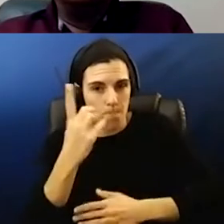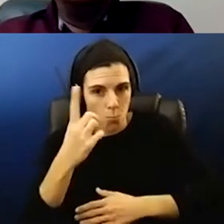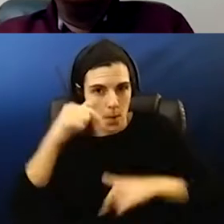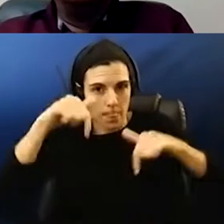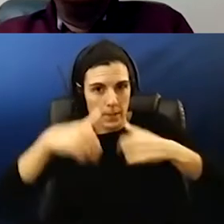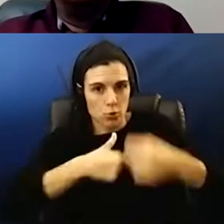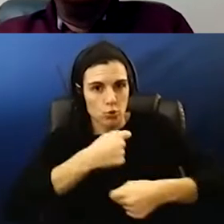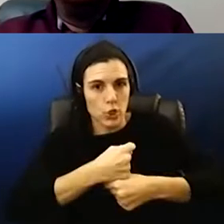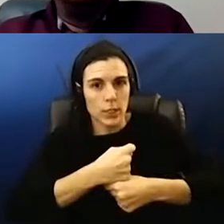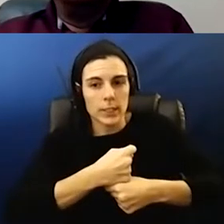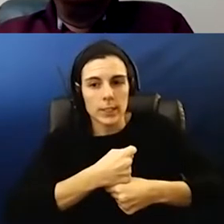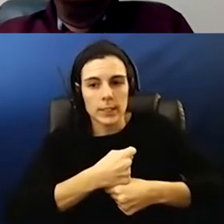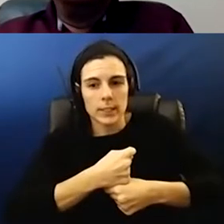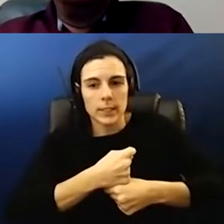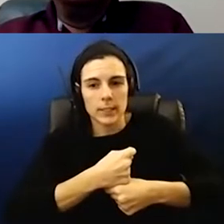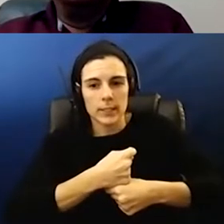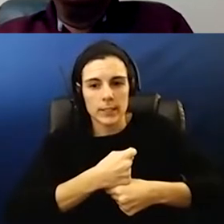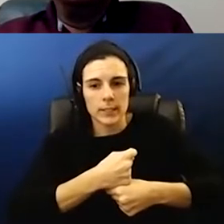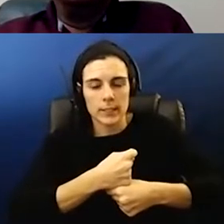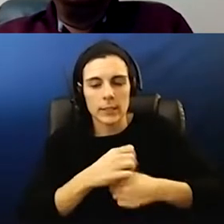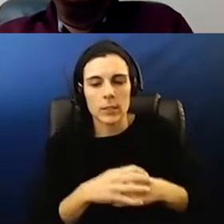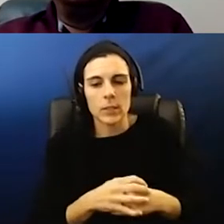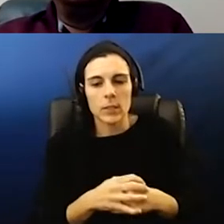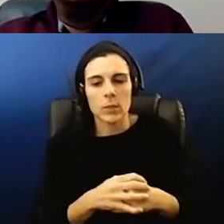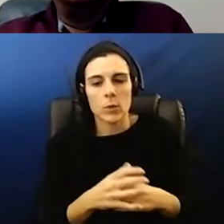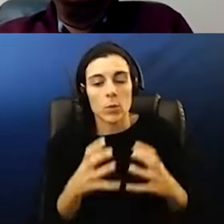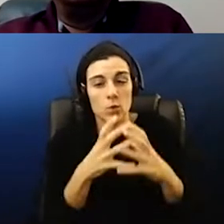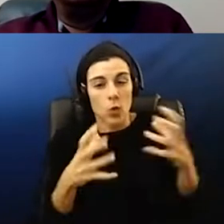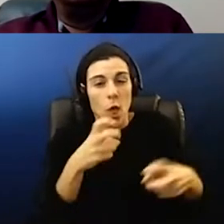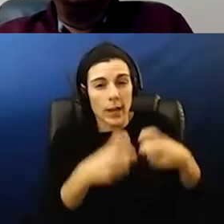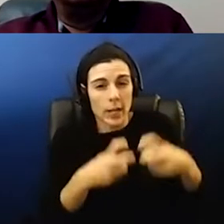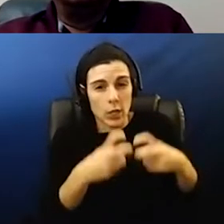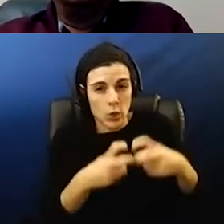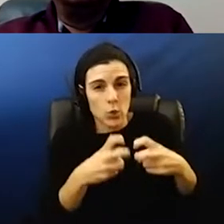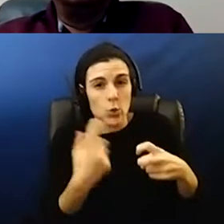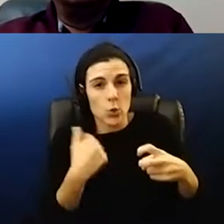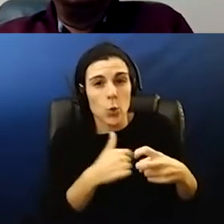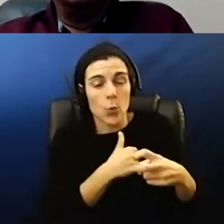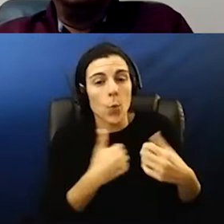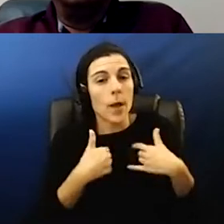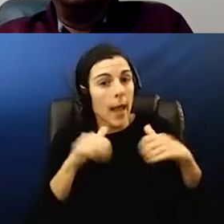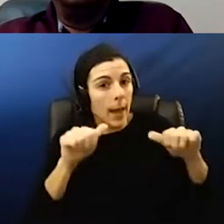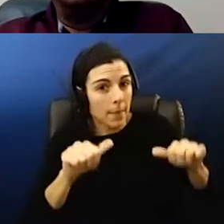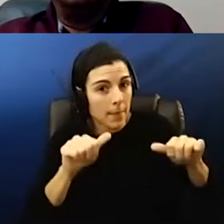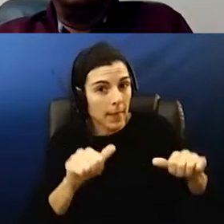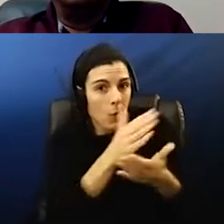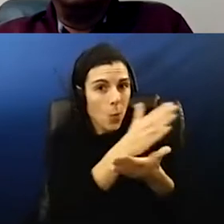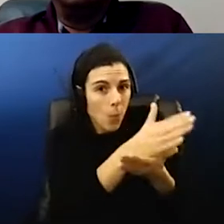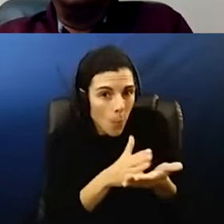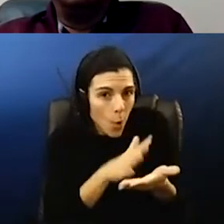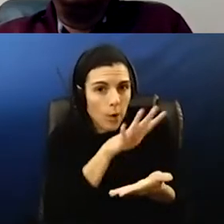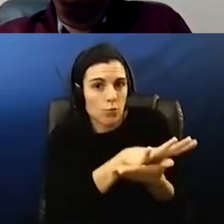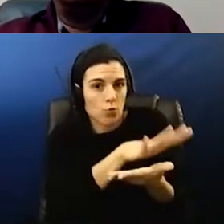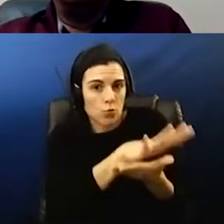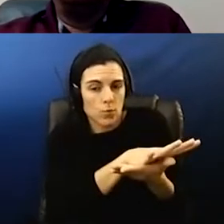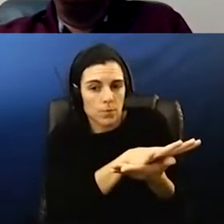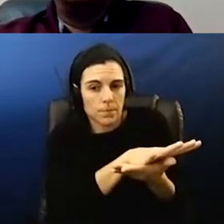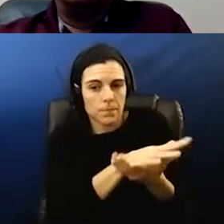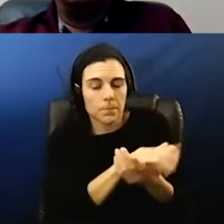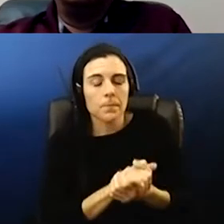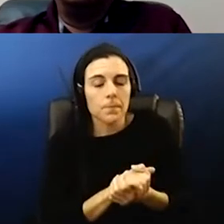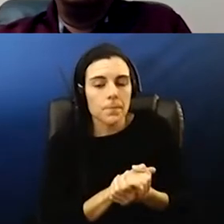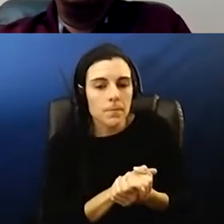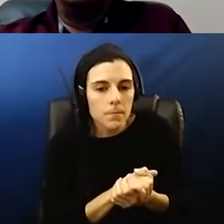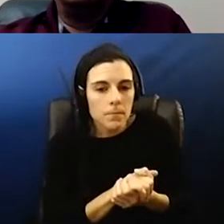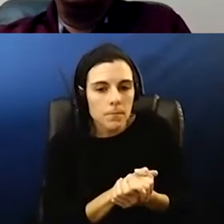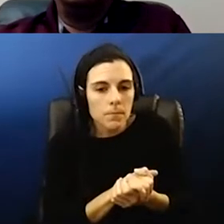uh to much controversy so we're um we do have the ability to do as i said a part of a school um that that they're the